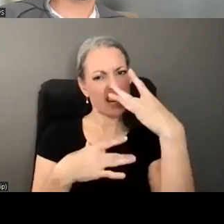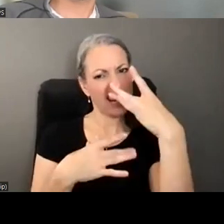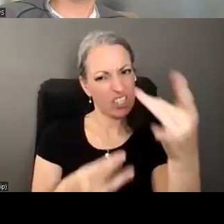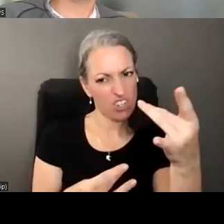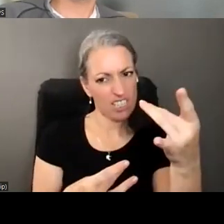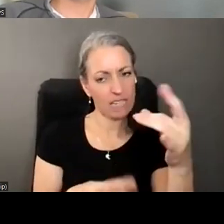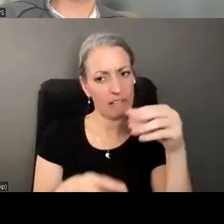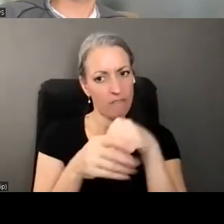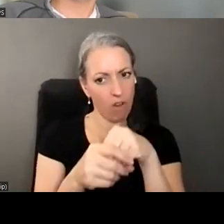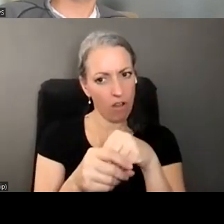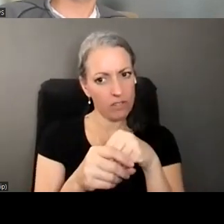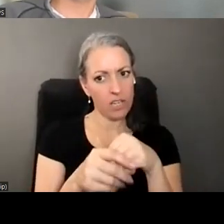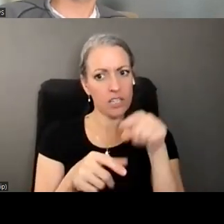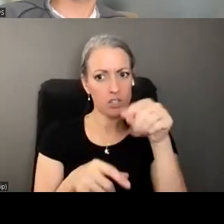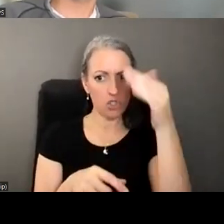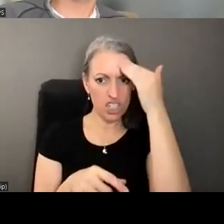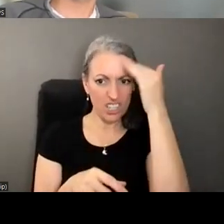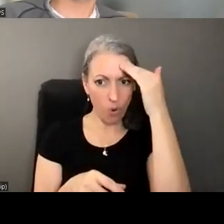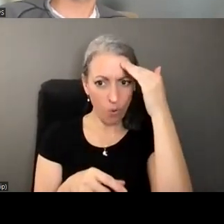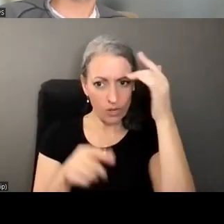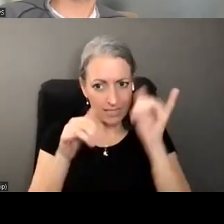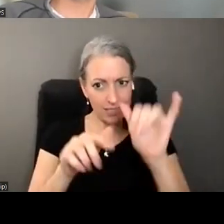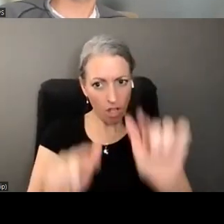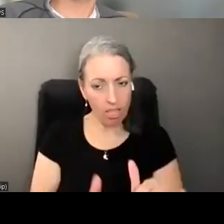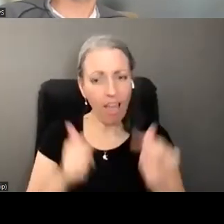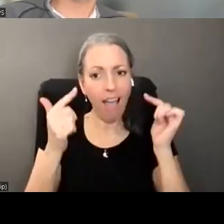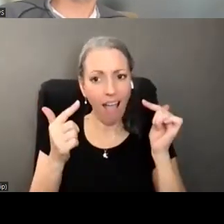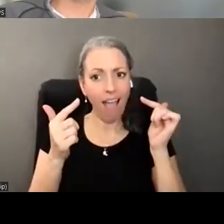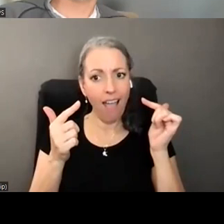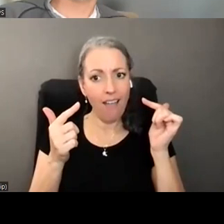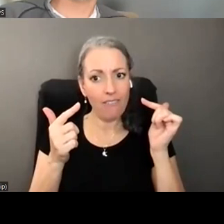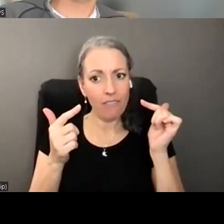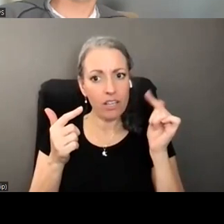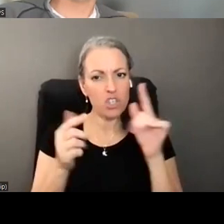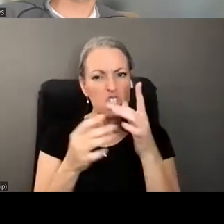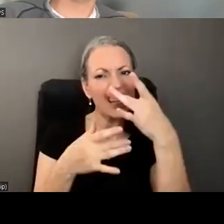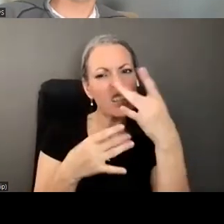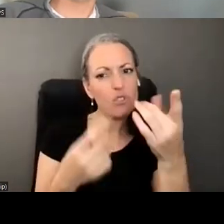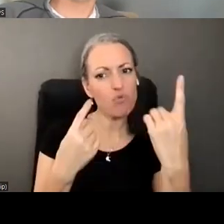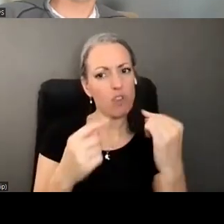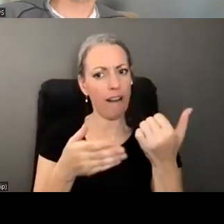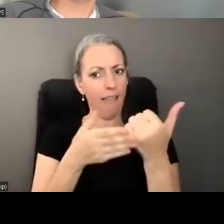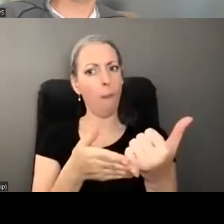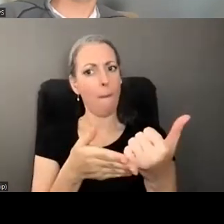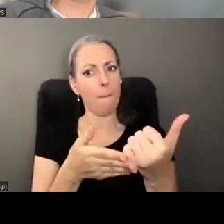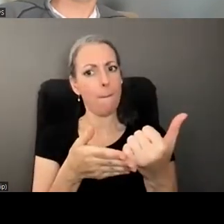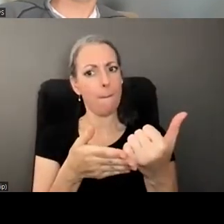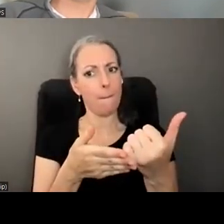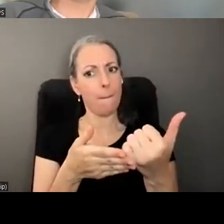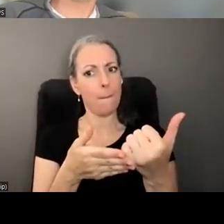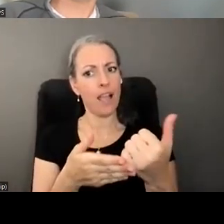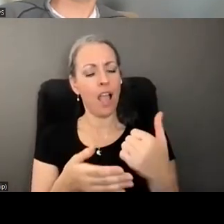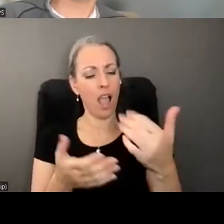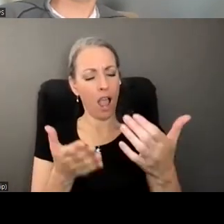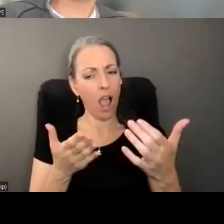does he does she even know that he's still alive um would she be interested in trying to help out I want to know